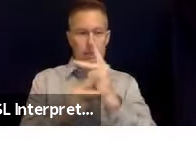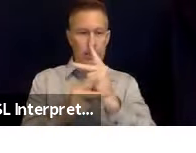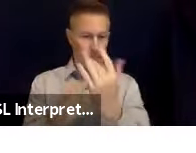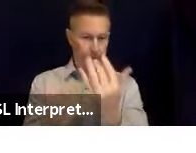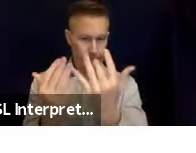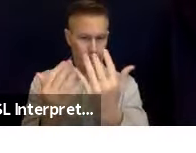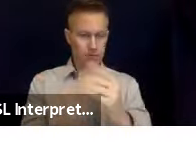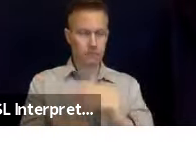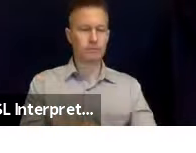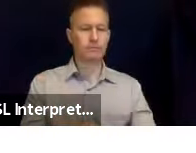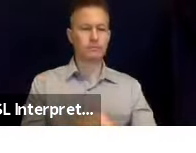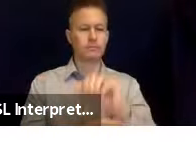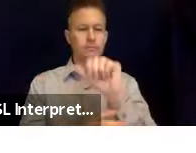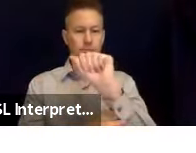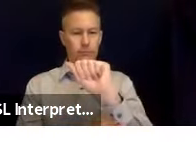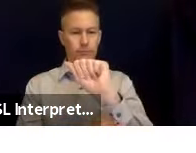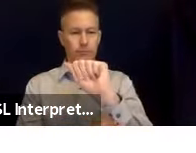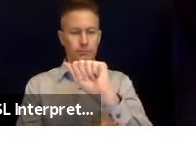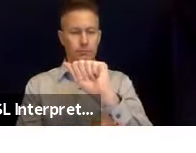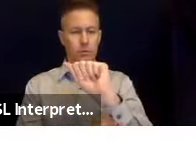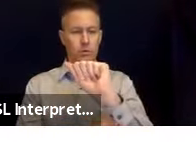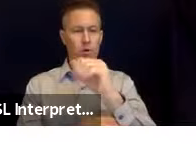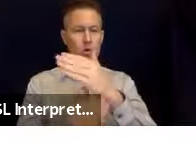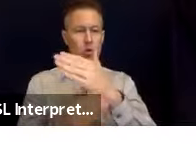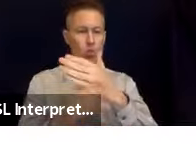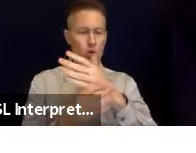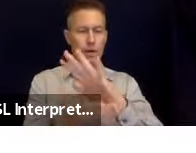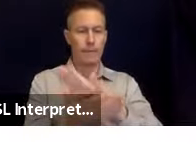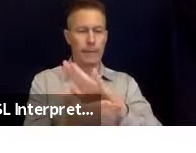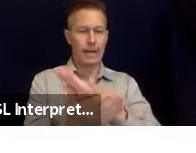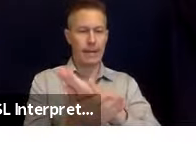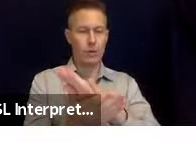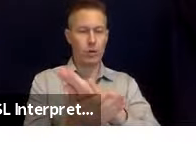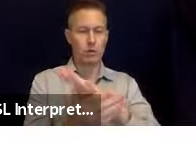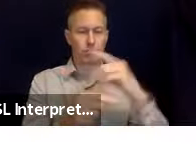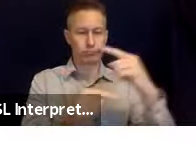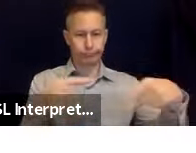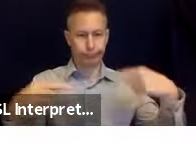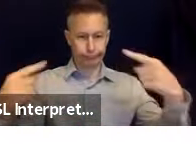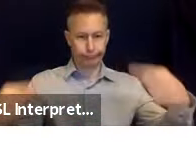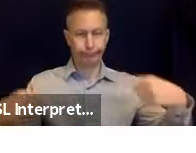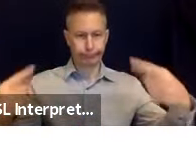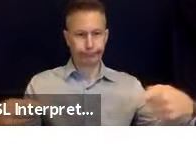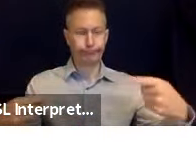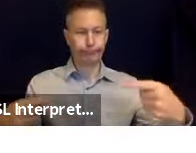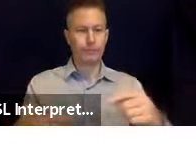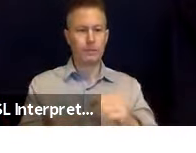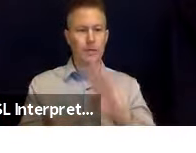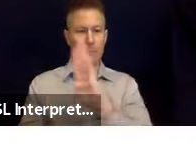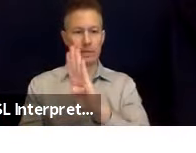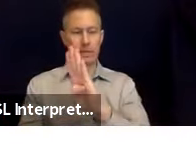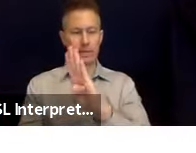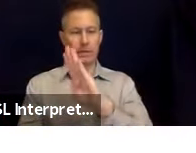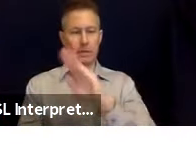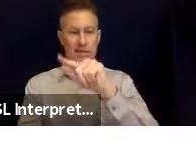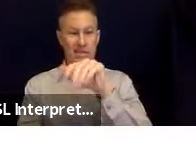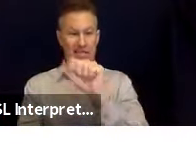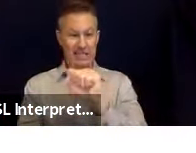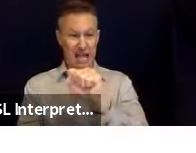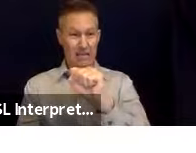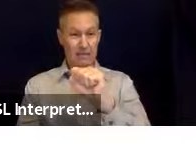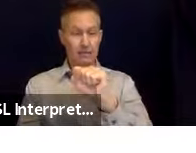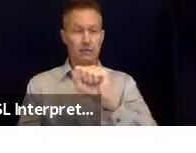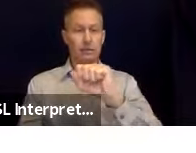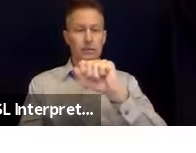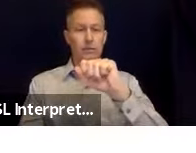and K. Class A fires involve common combustibles like wood, paper, and tires. Class B fires involve flammable liquids